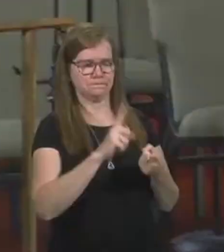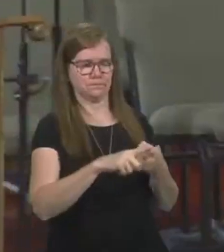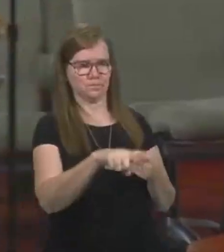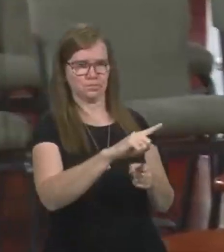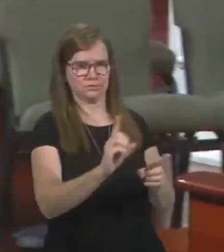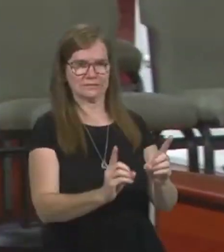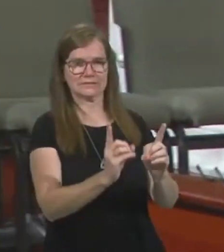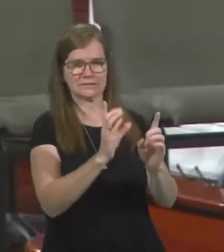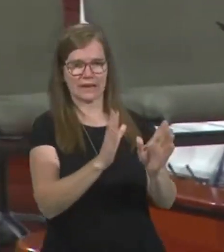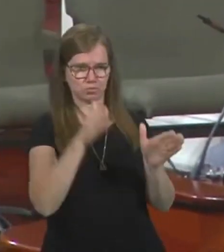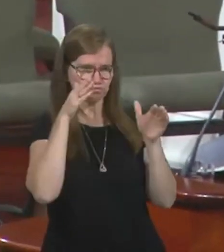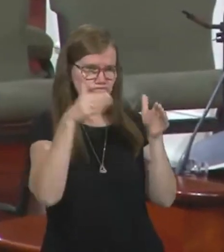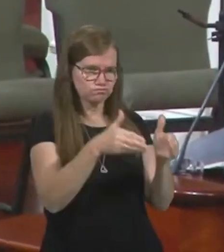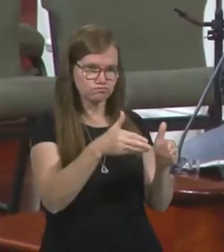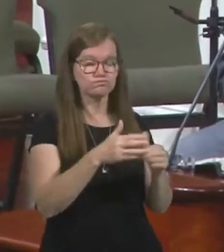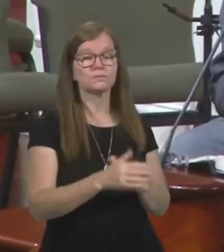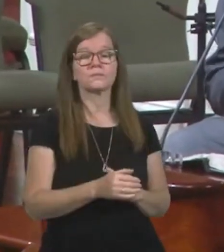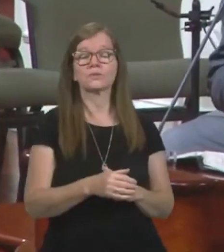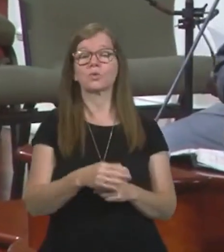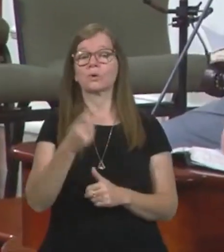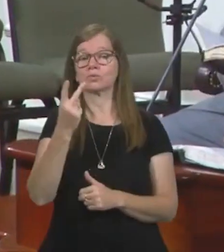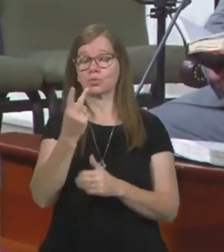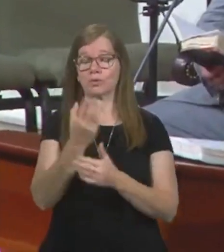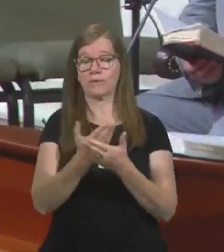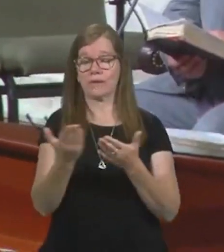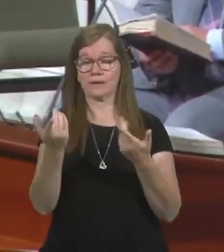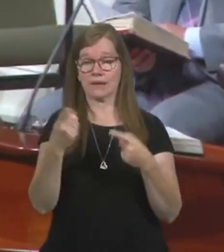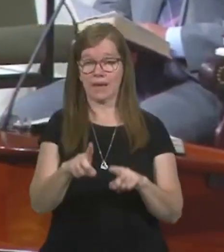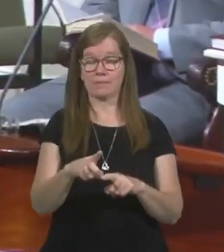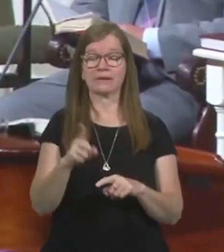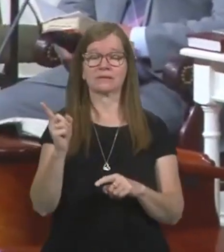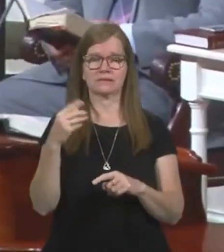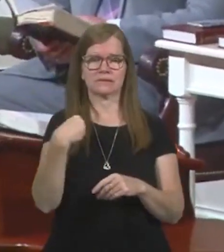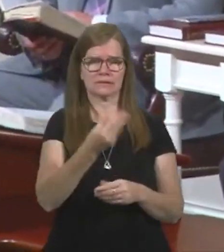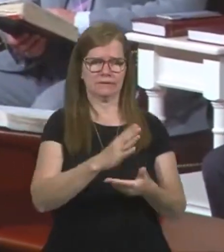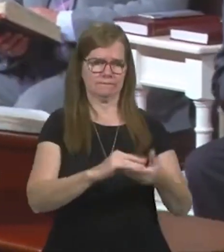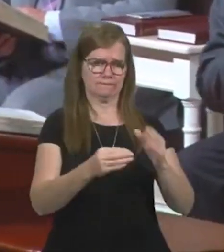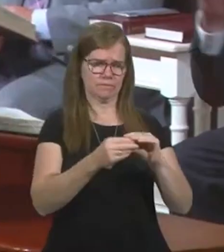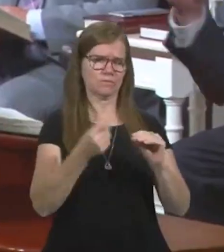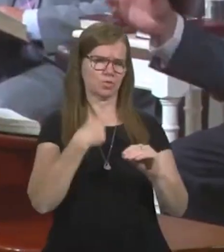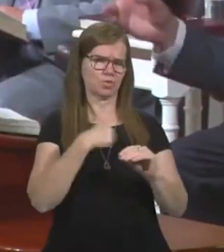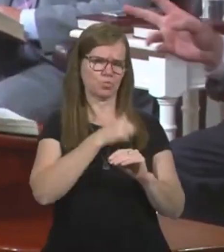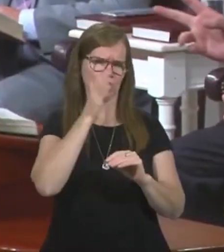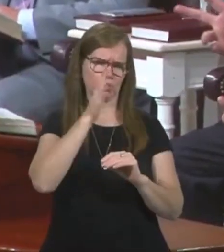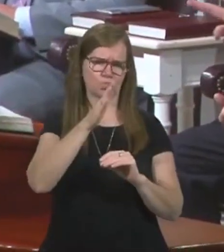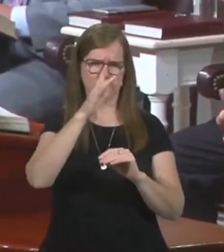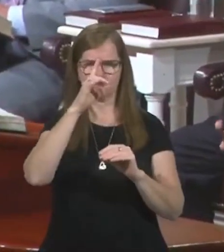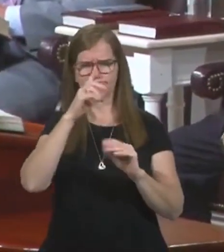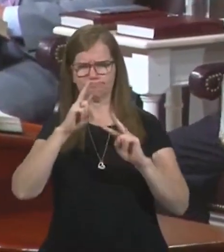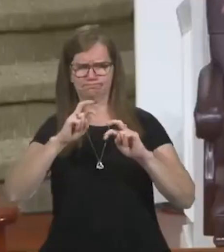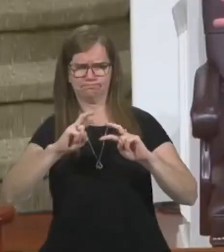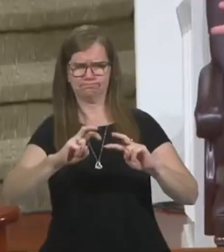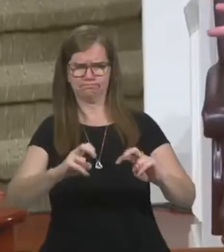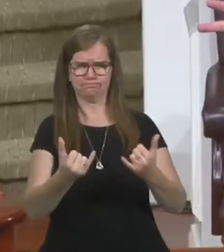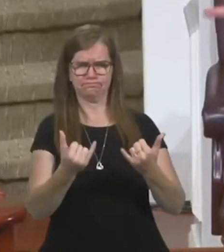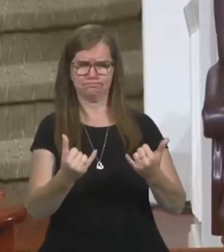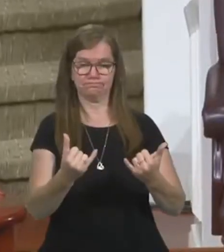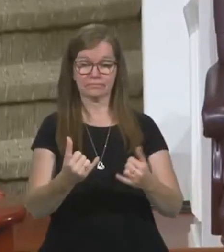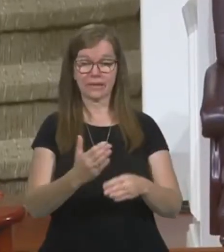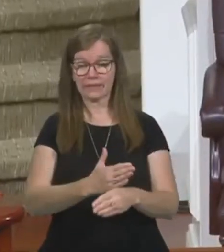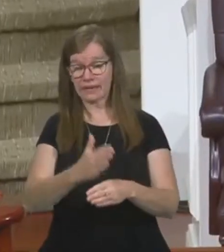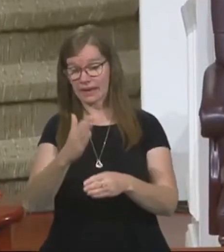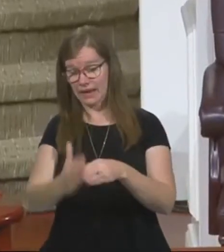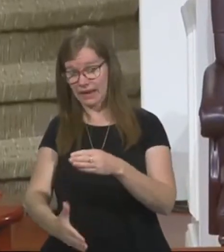chapter 16, there's two things that happen. Number one, he gives this parable that we'll evaluate today. At the end of this chapter,